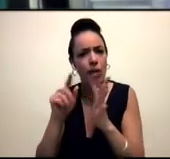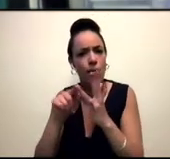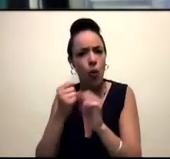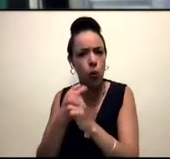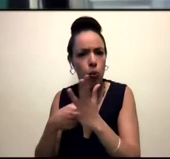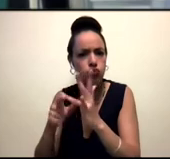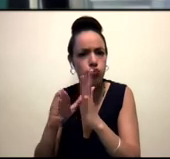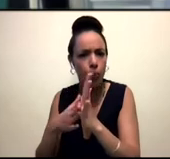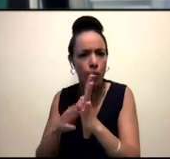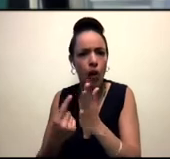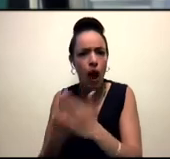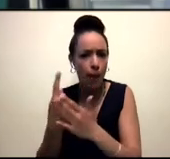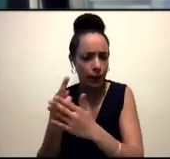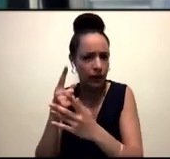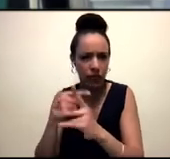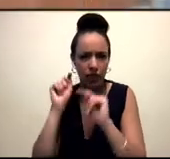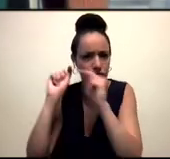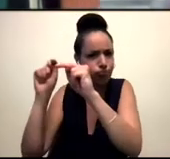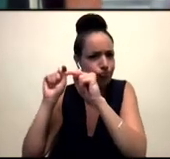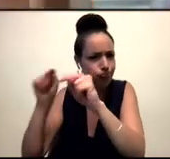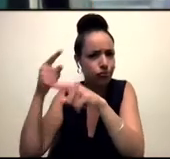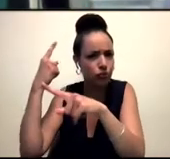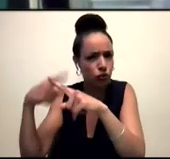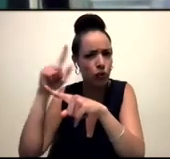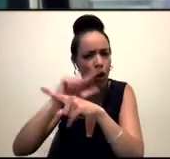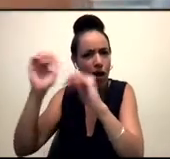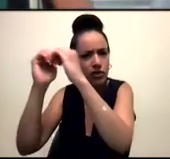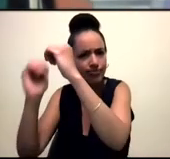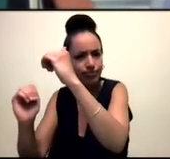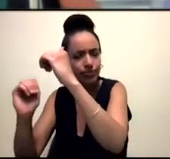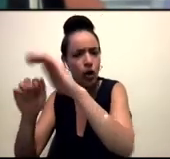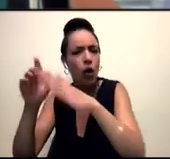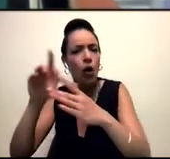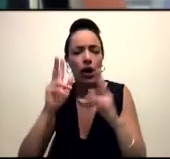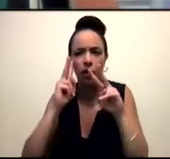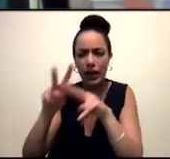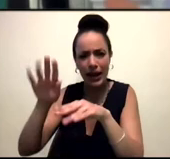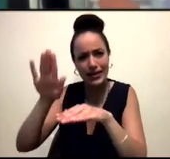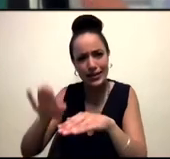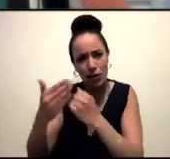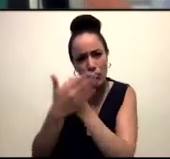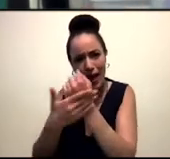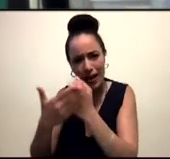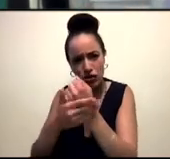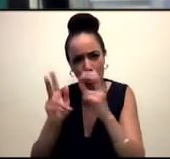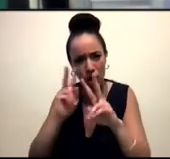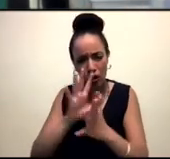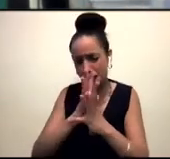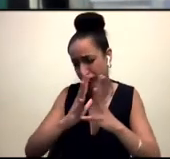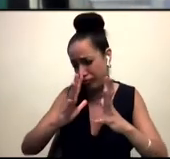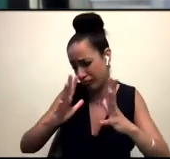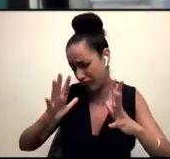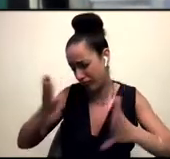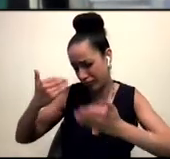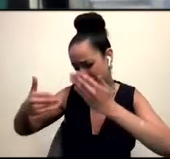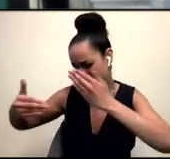after partition, right? So we're looking at South Asia, we're looking at huge histories of violence that have happened there, and that continue in